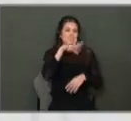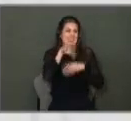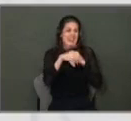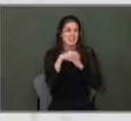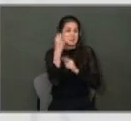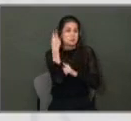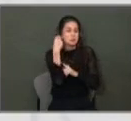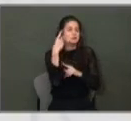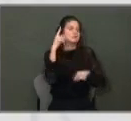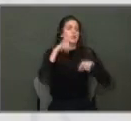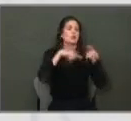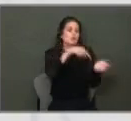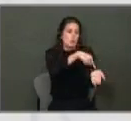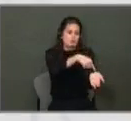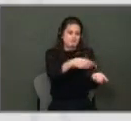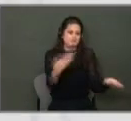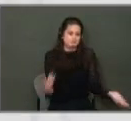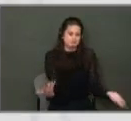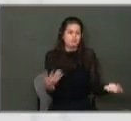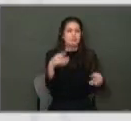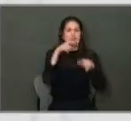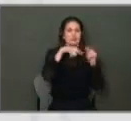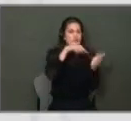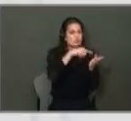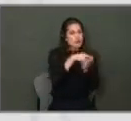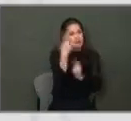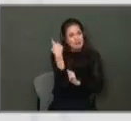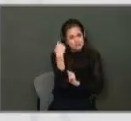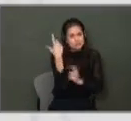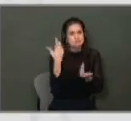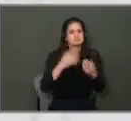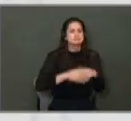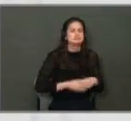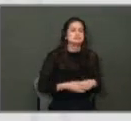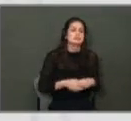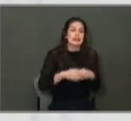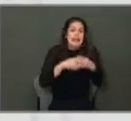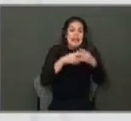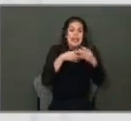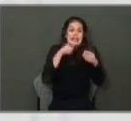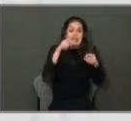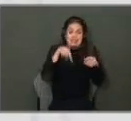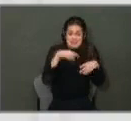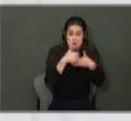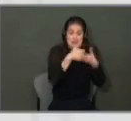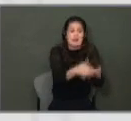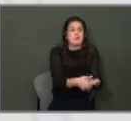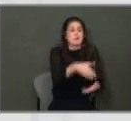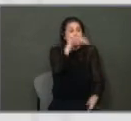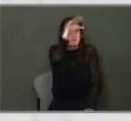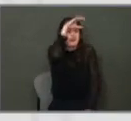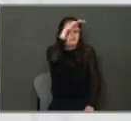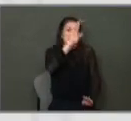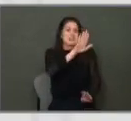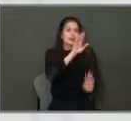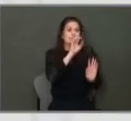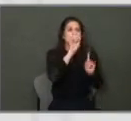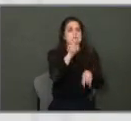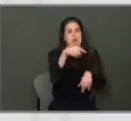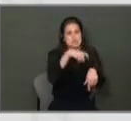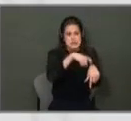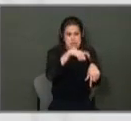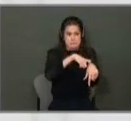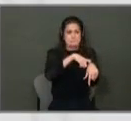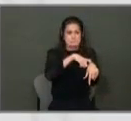ago and couldn't afford it. We couldn't afford it last year. This will help the fire department's response time